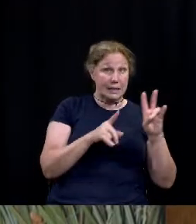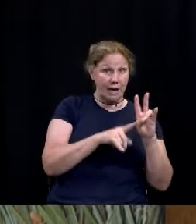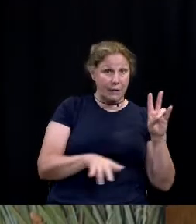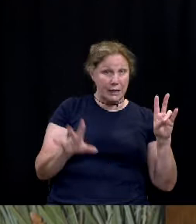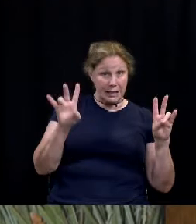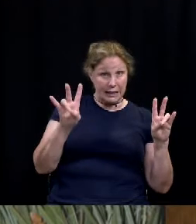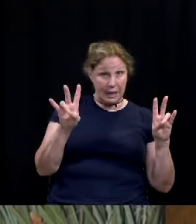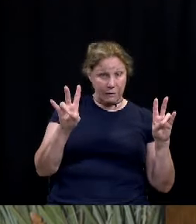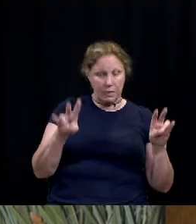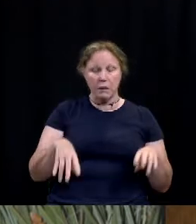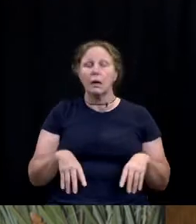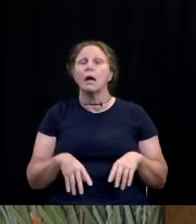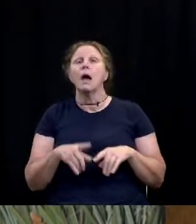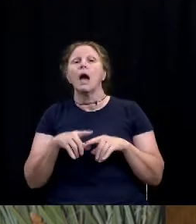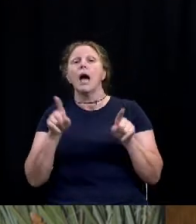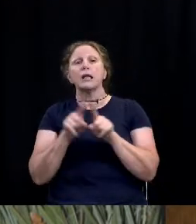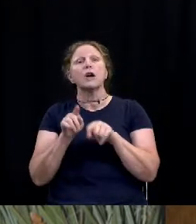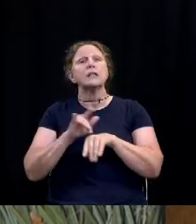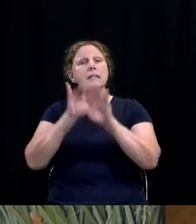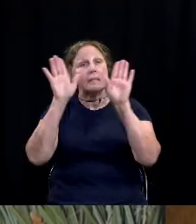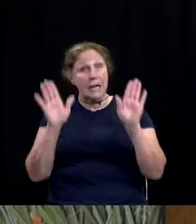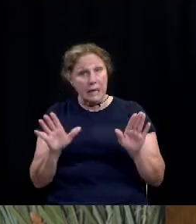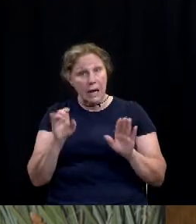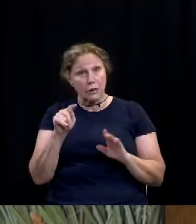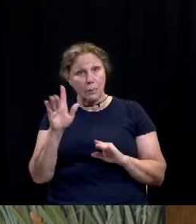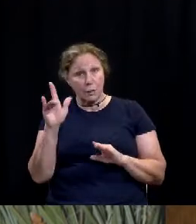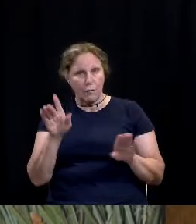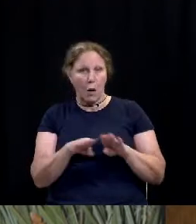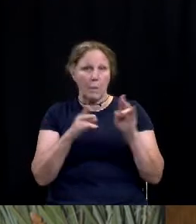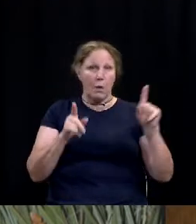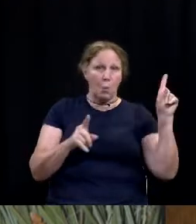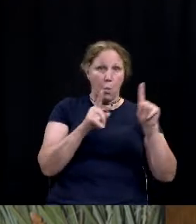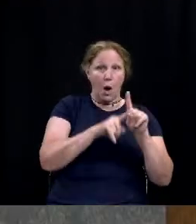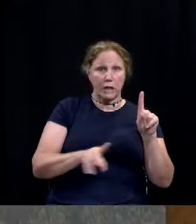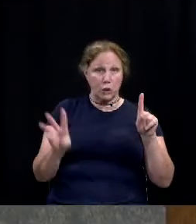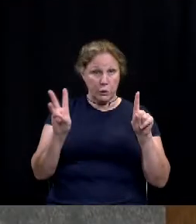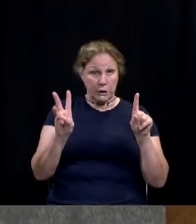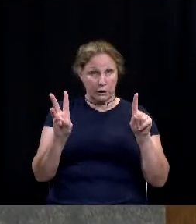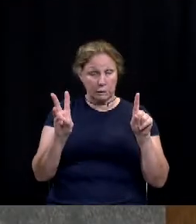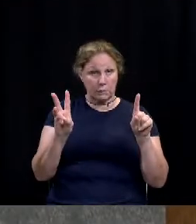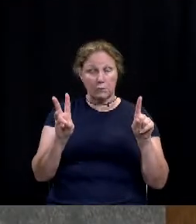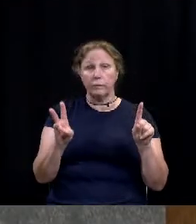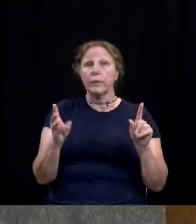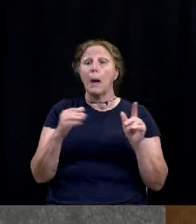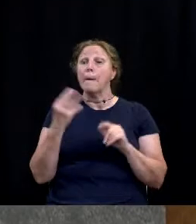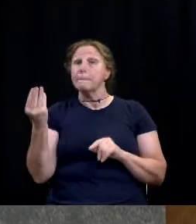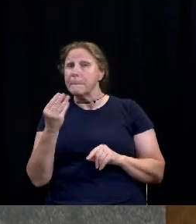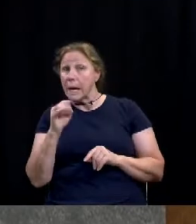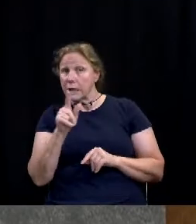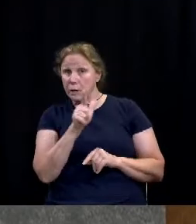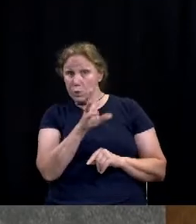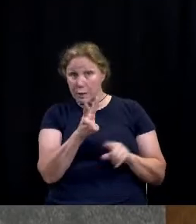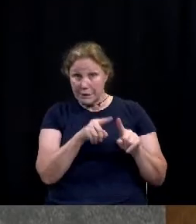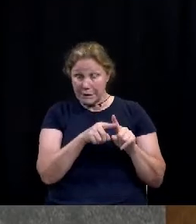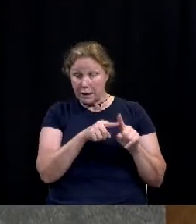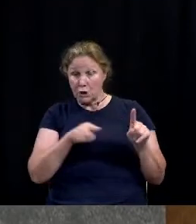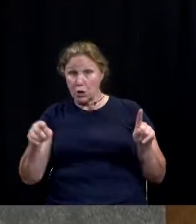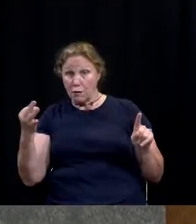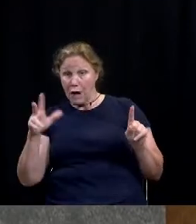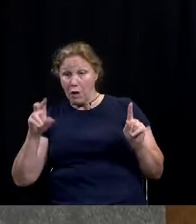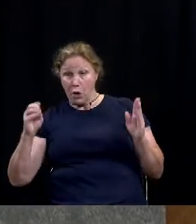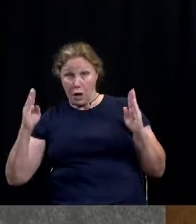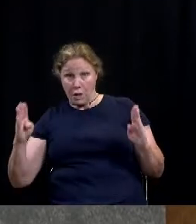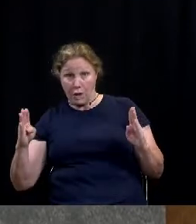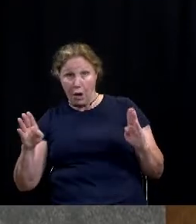.m. to 7 p.m., as well as on Sunday, October the 25th from 1 to 6 p.m. Beginning Monday, October the 26th through Friday the 30th,